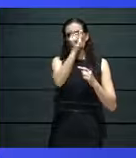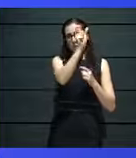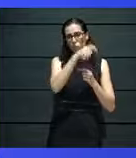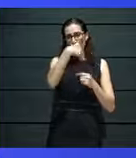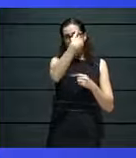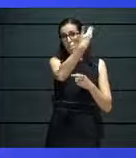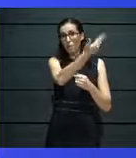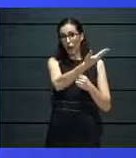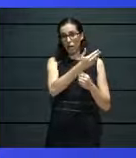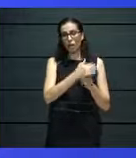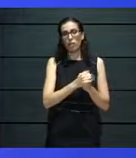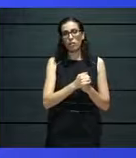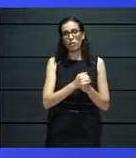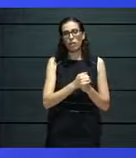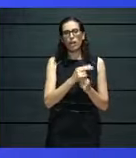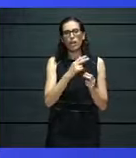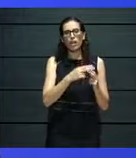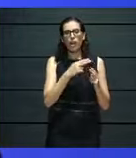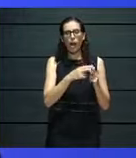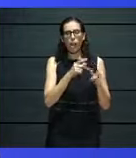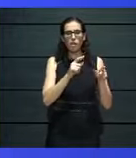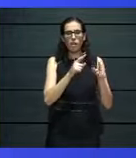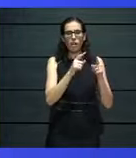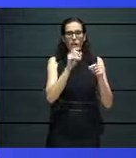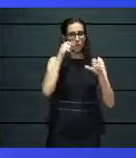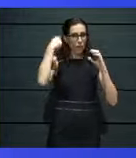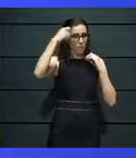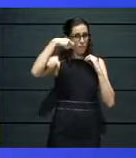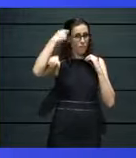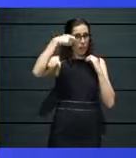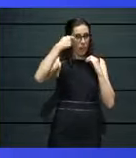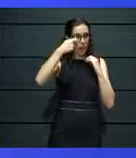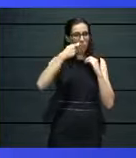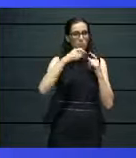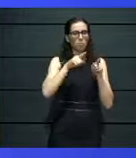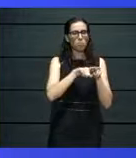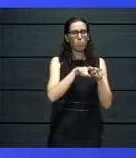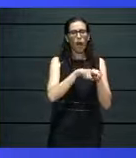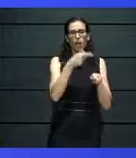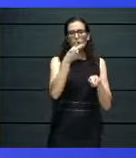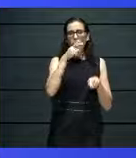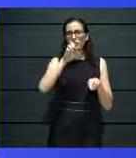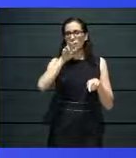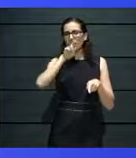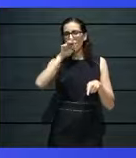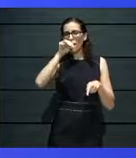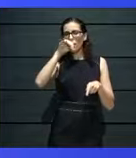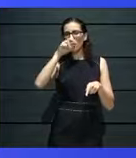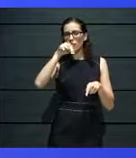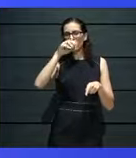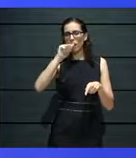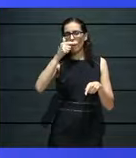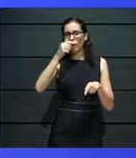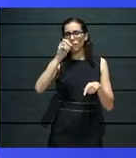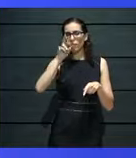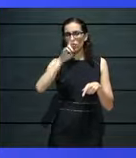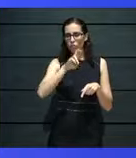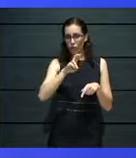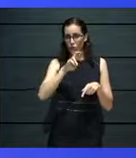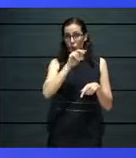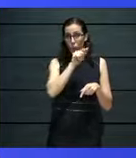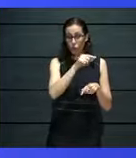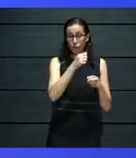movies such as The Fifth Element and Terminator. And he's been nominated for the Grammy for the